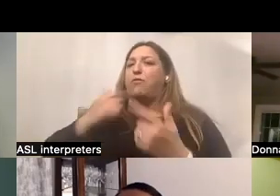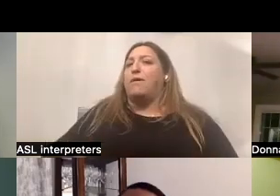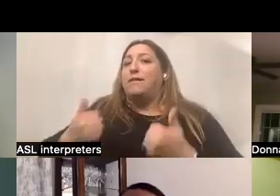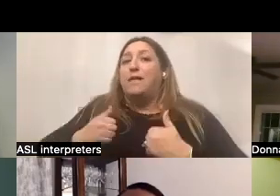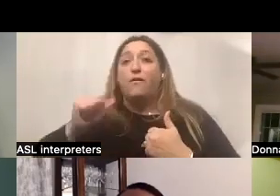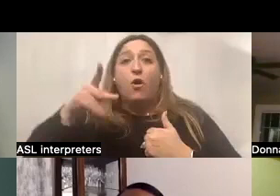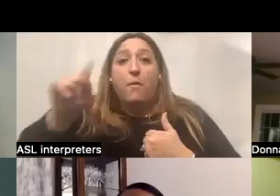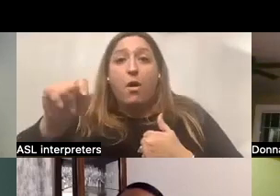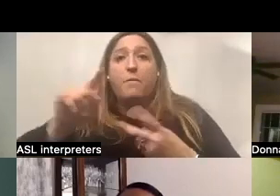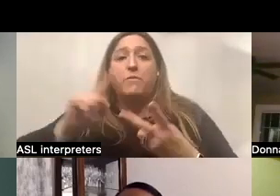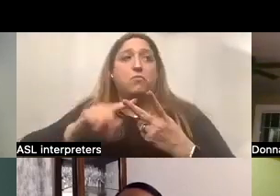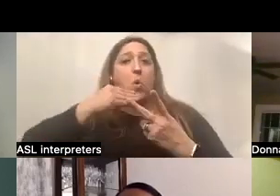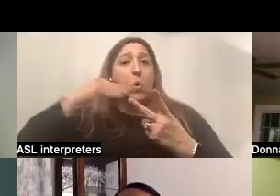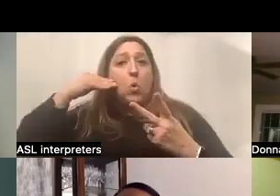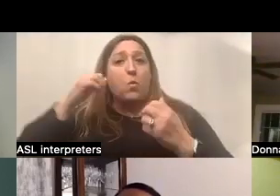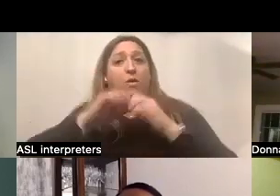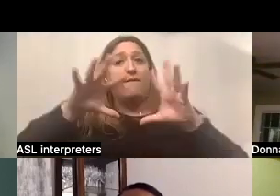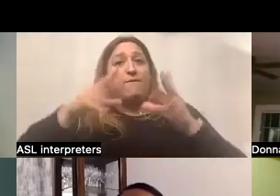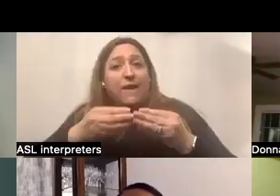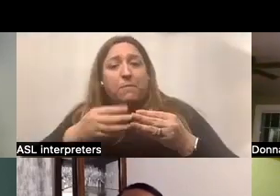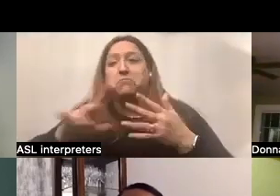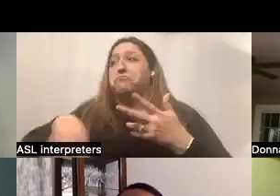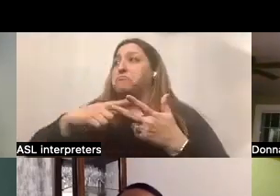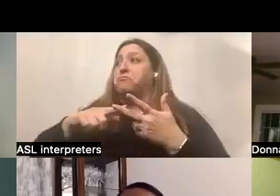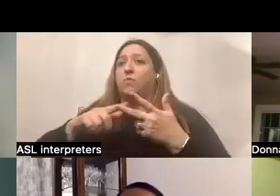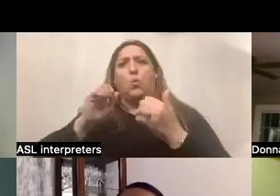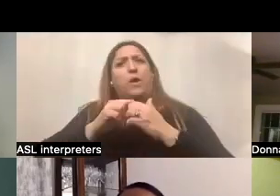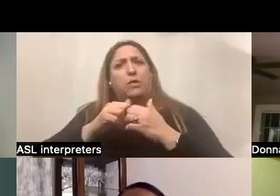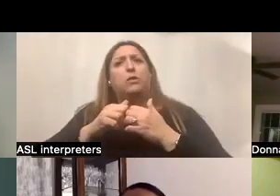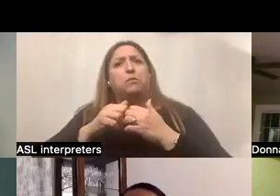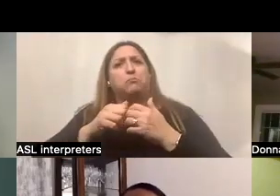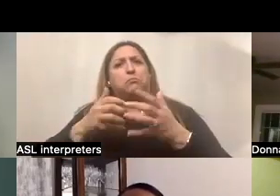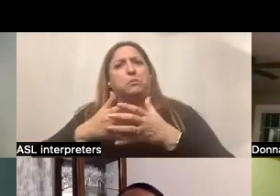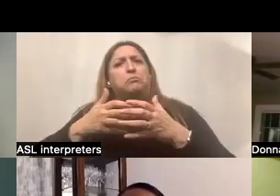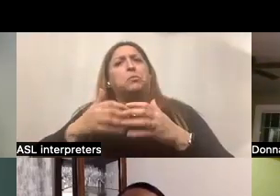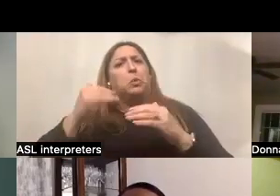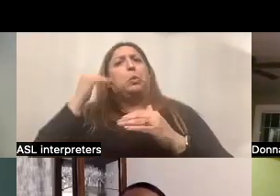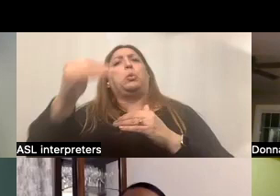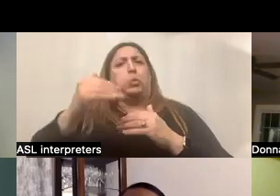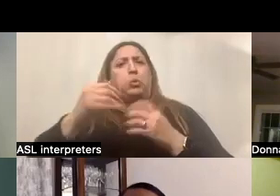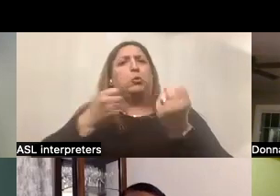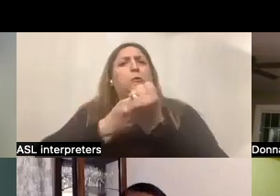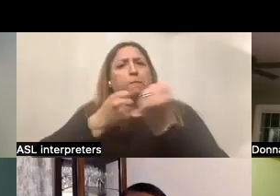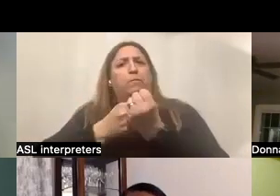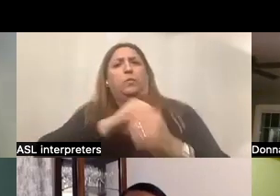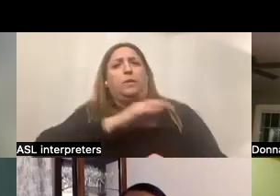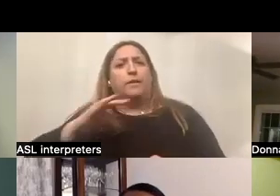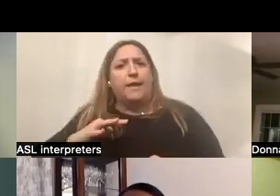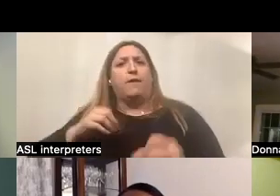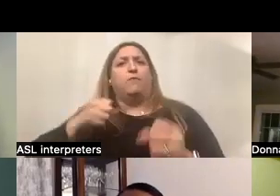or at home with family, uh, with a high degree of support staff and, and support services.